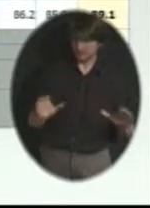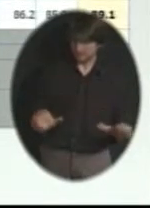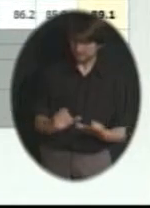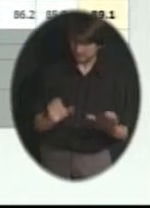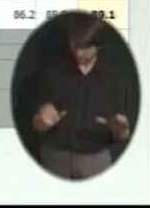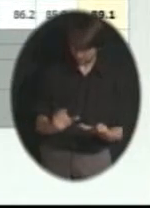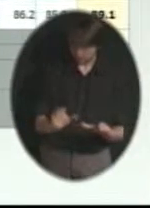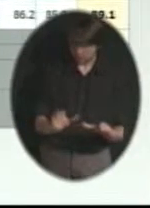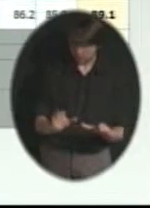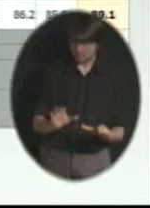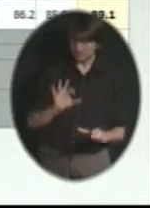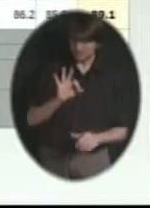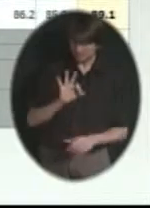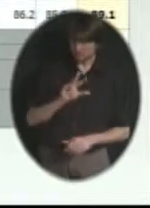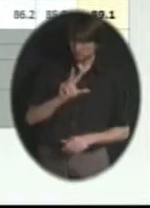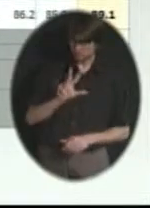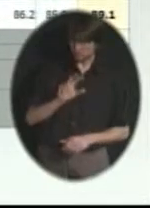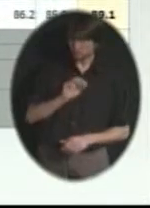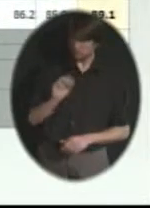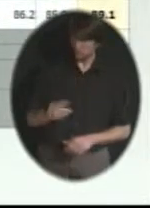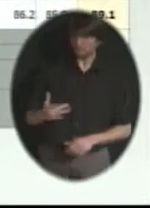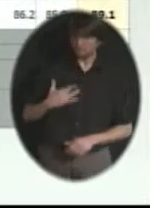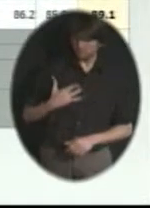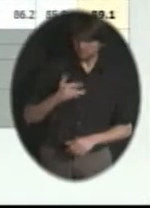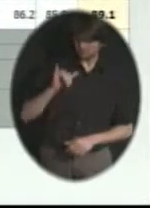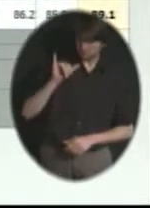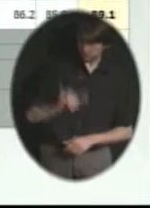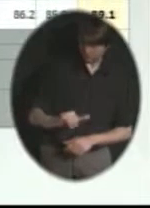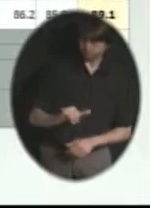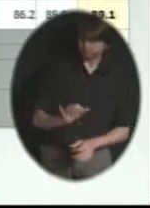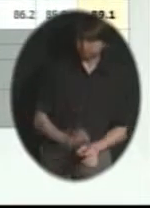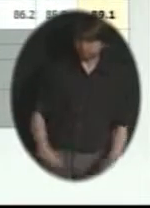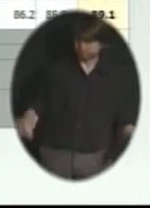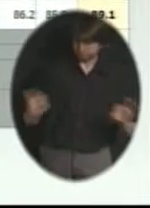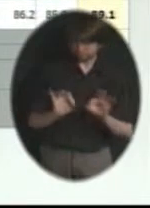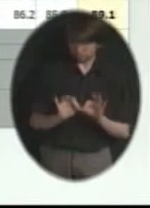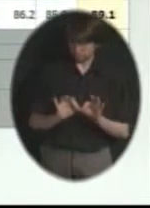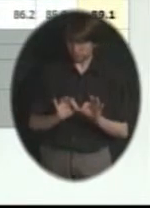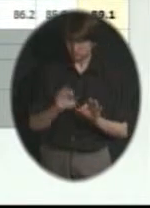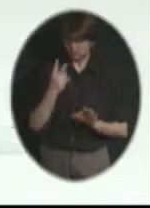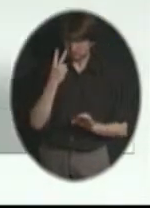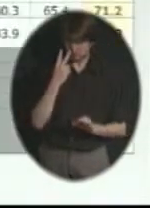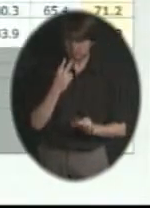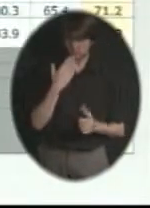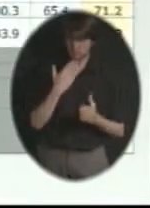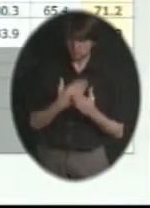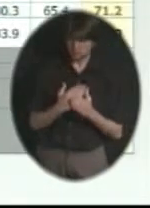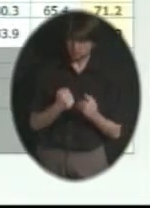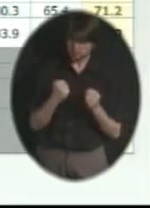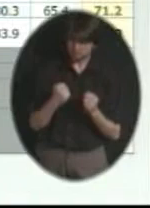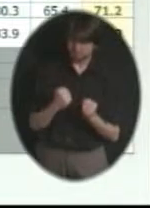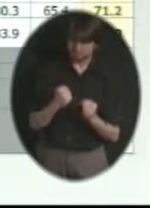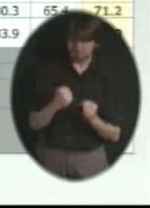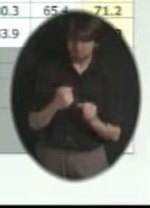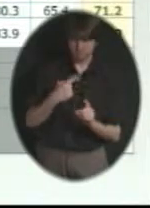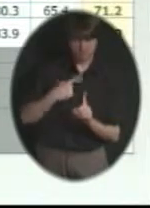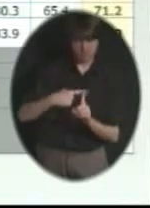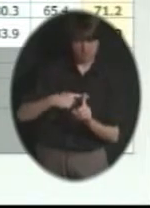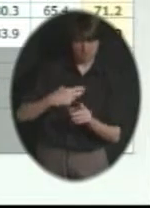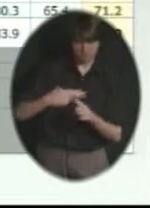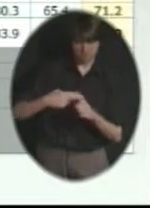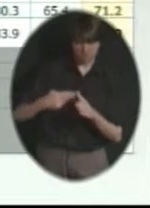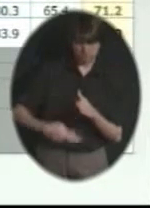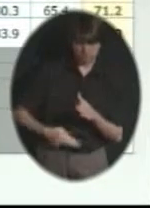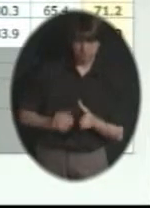that's up to 93% feel that it's very important. So those are some very good strengths there. Very positive. And at our high